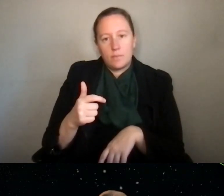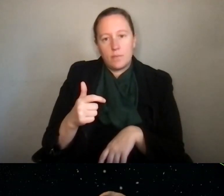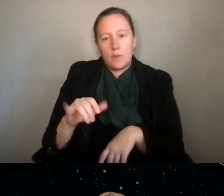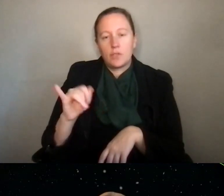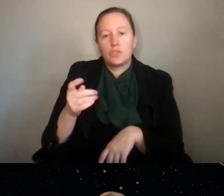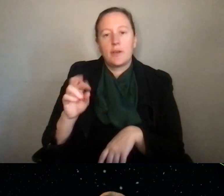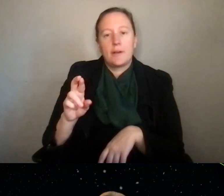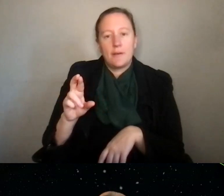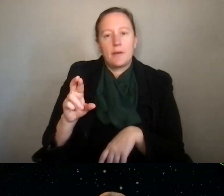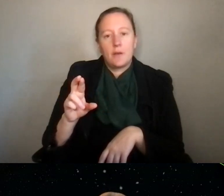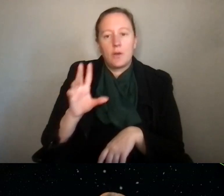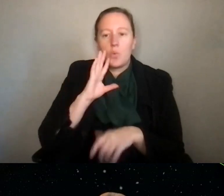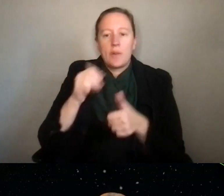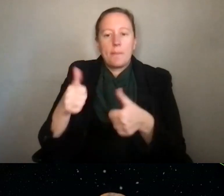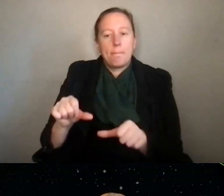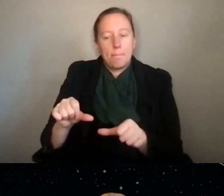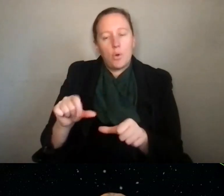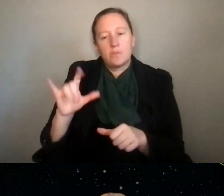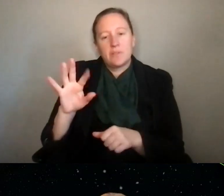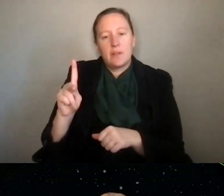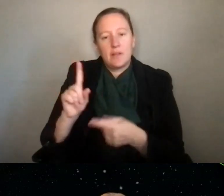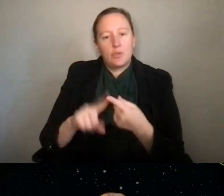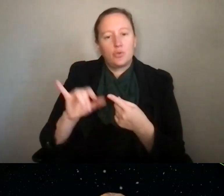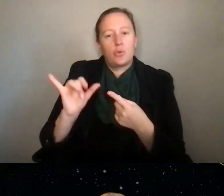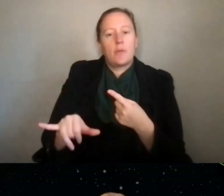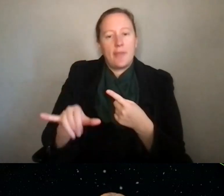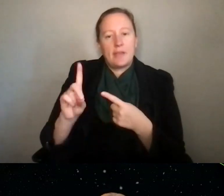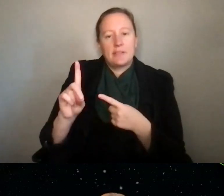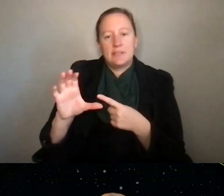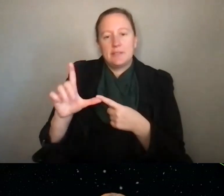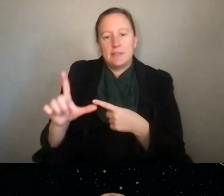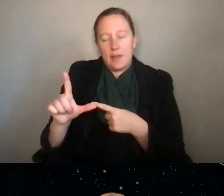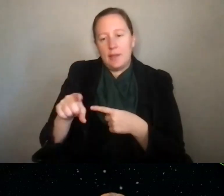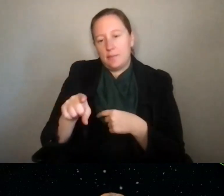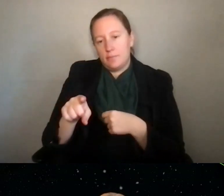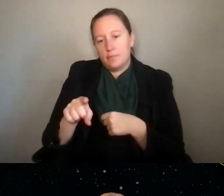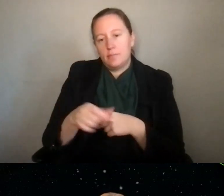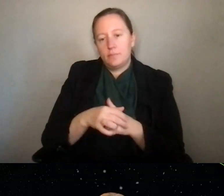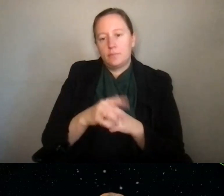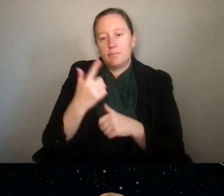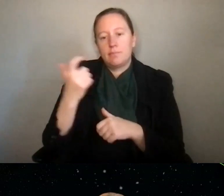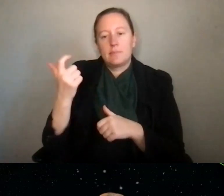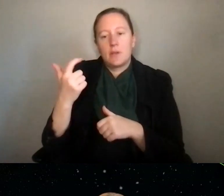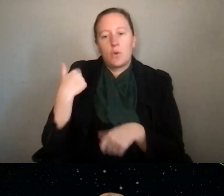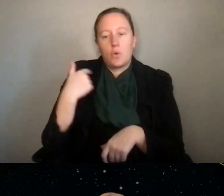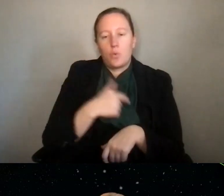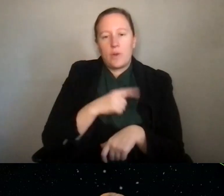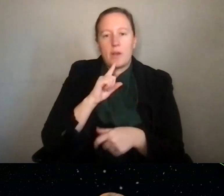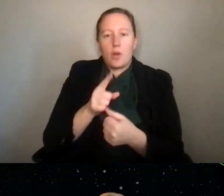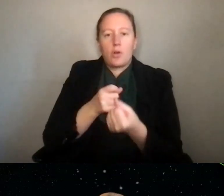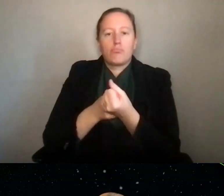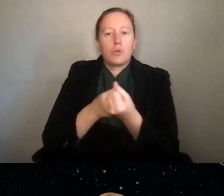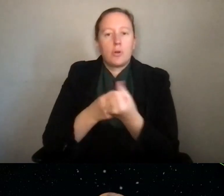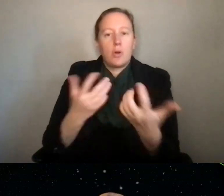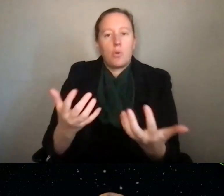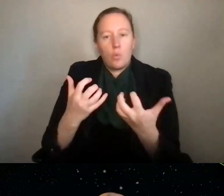does, I will put the link to that DCL out because we're promoting and we want